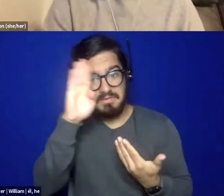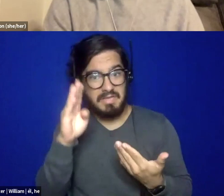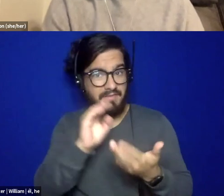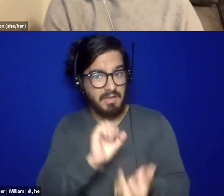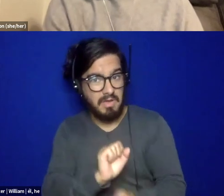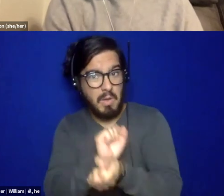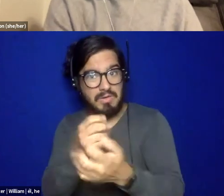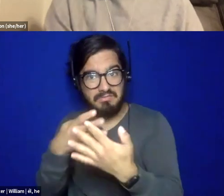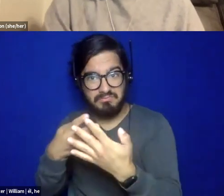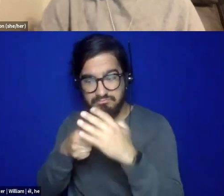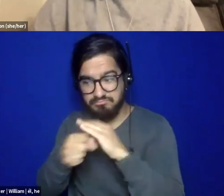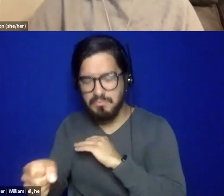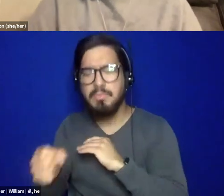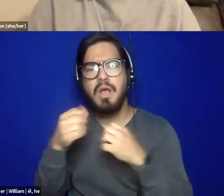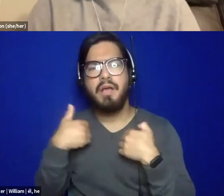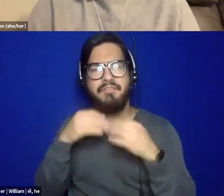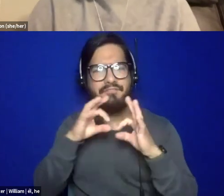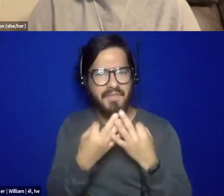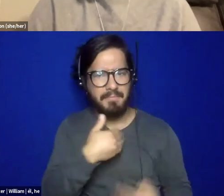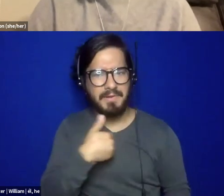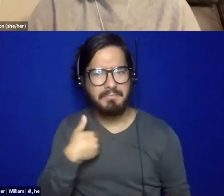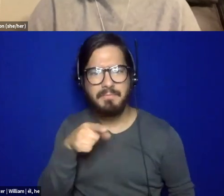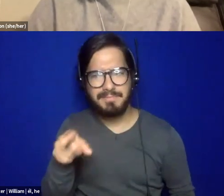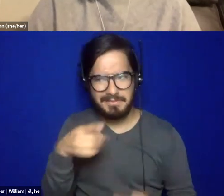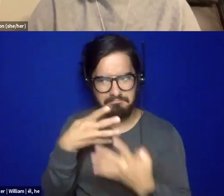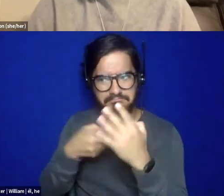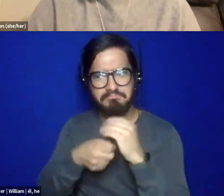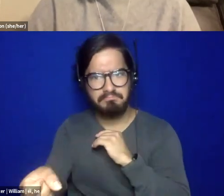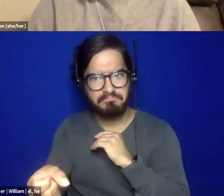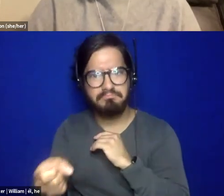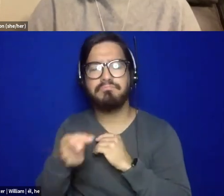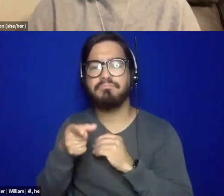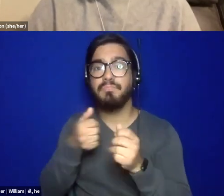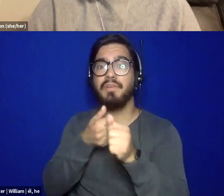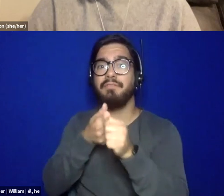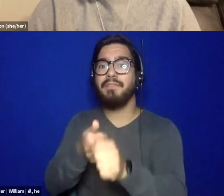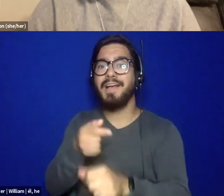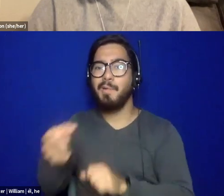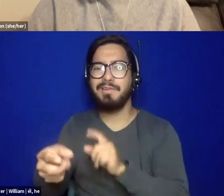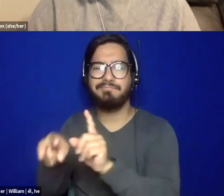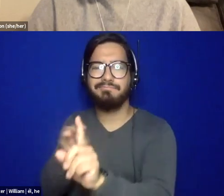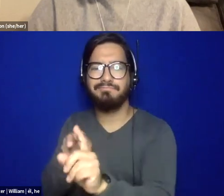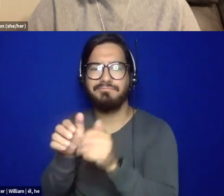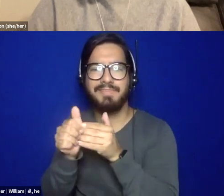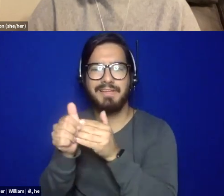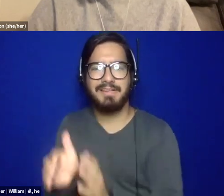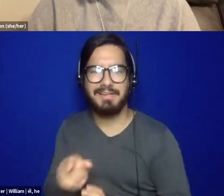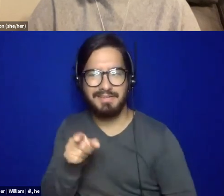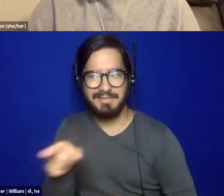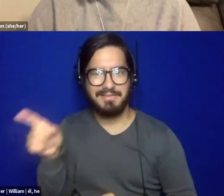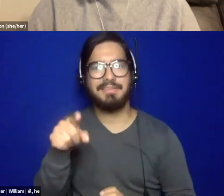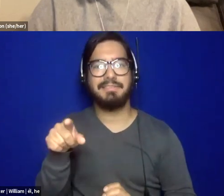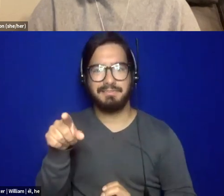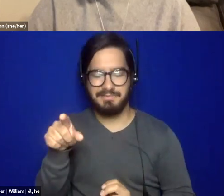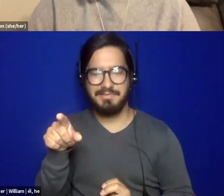incarcerated, but really, um, following the lead of, uh, formerly incarcerated and directly impacted people who have their